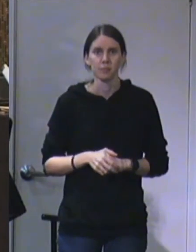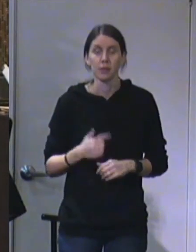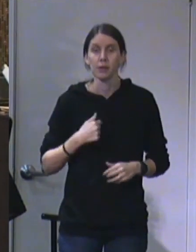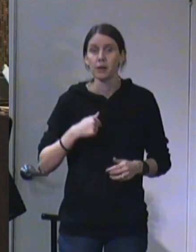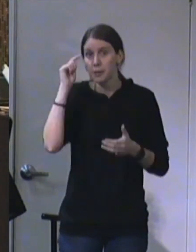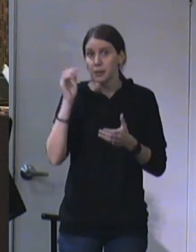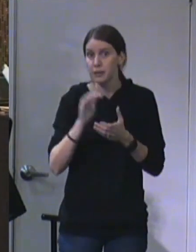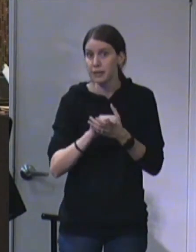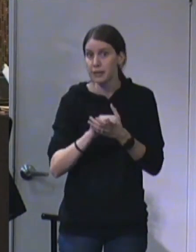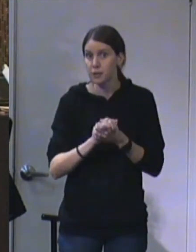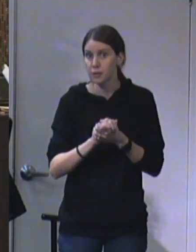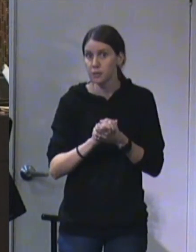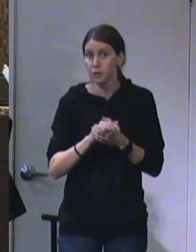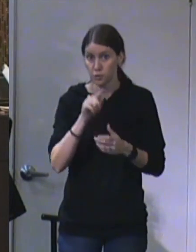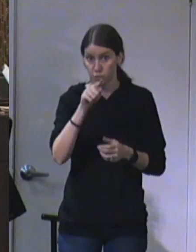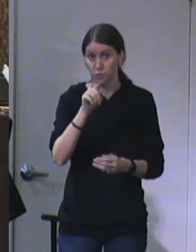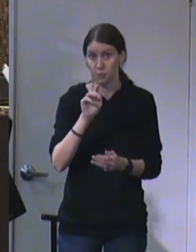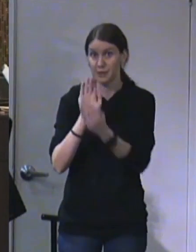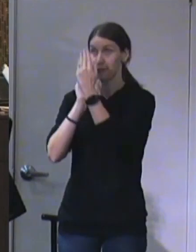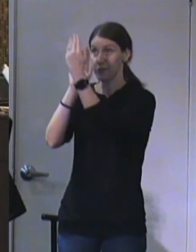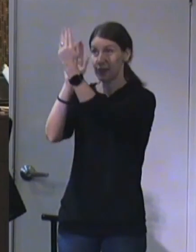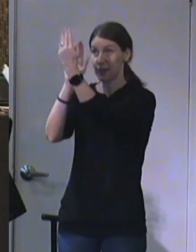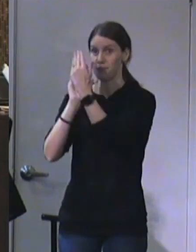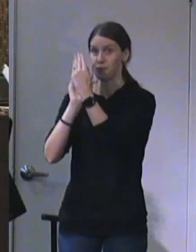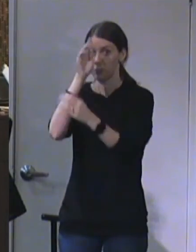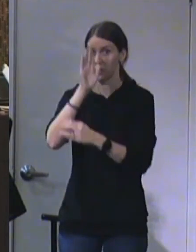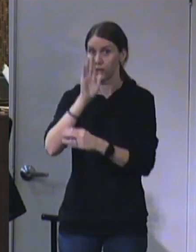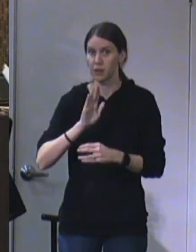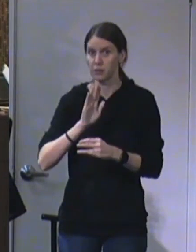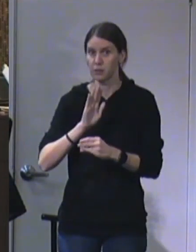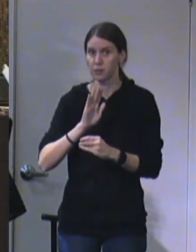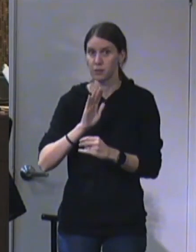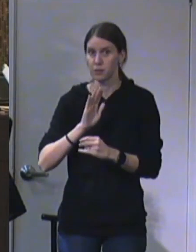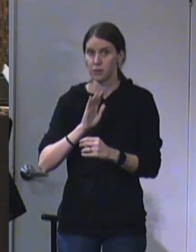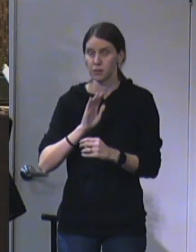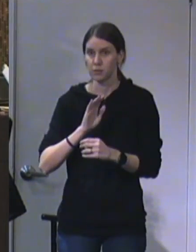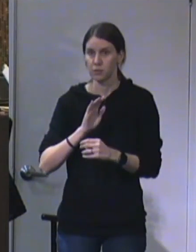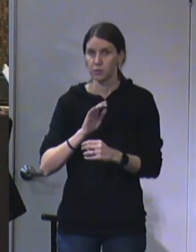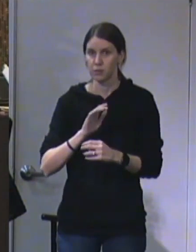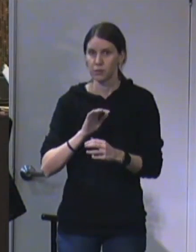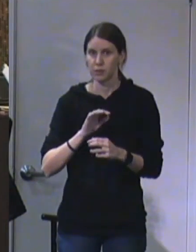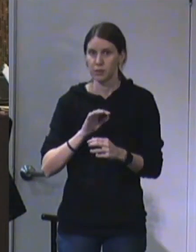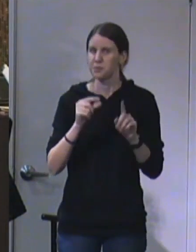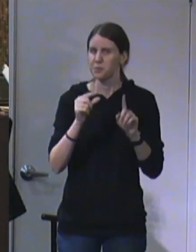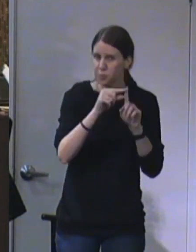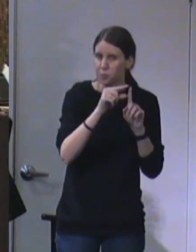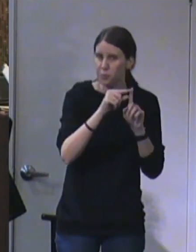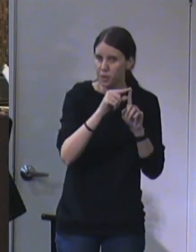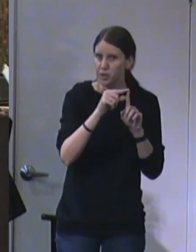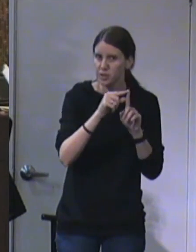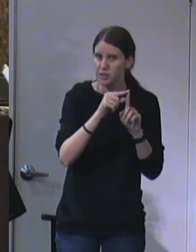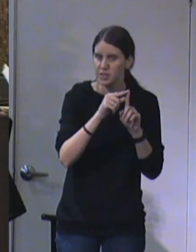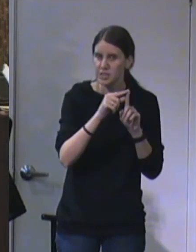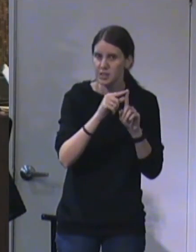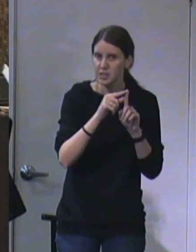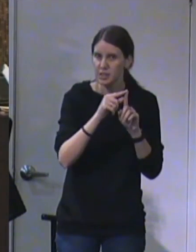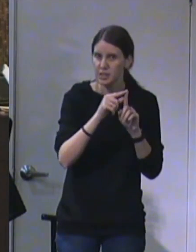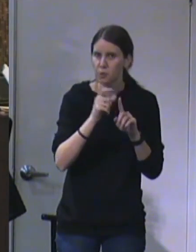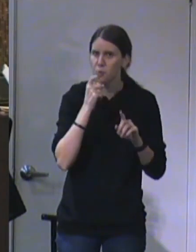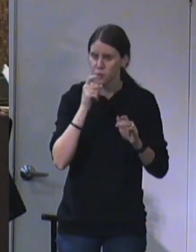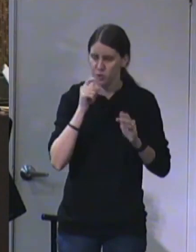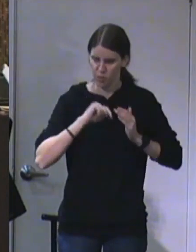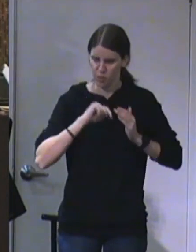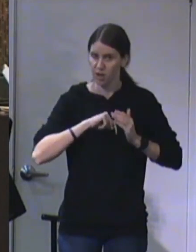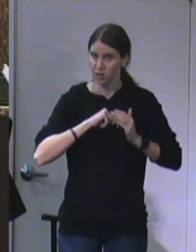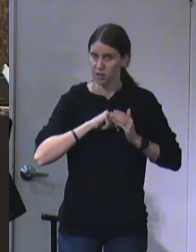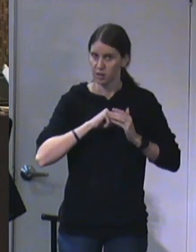I believe that when you come face to face with God, and I mean that in the sense of the word and your essence of who